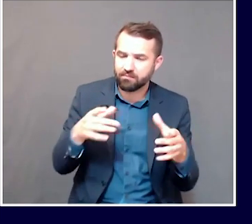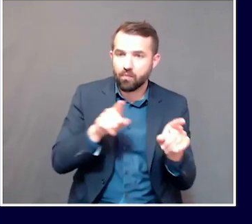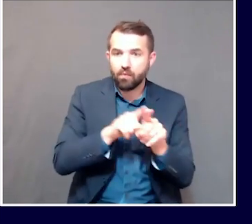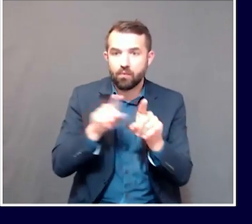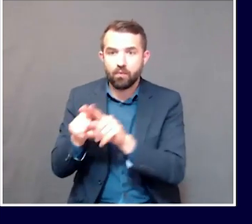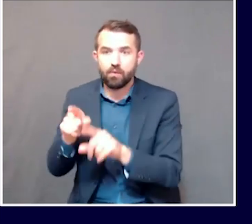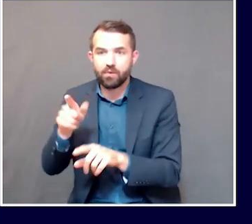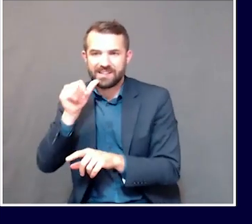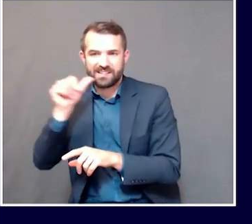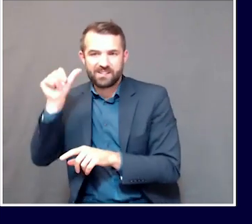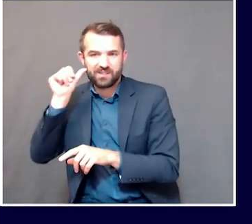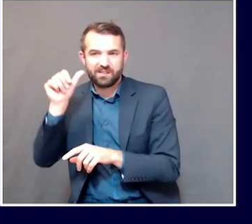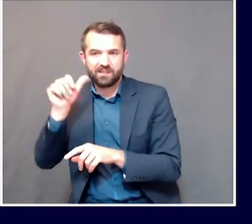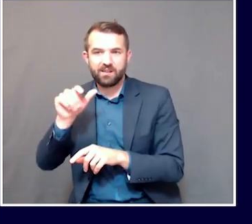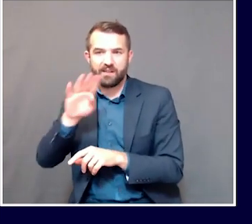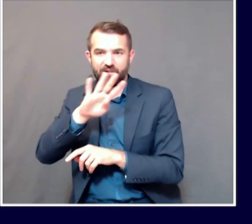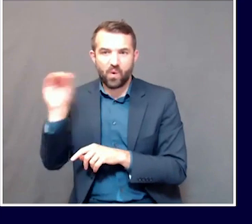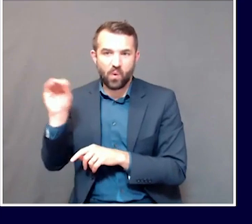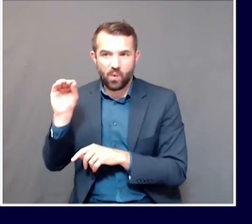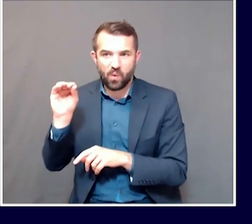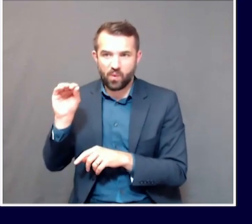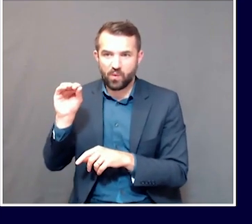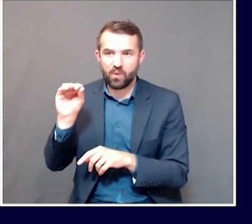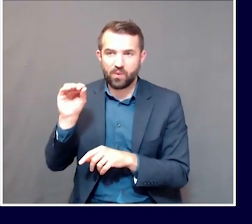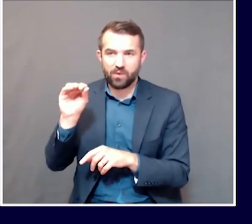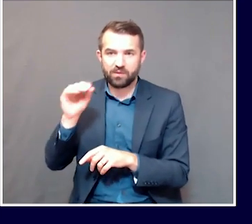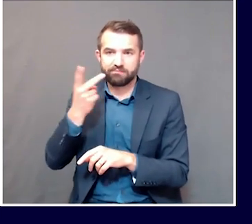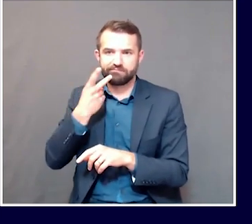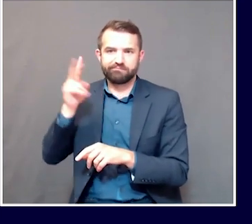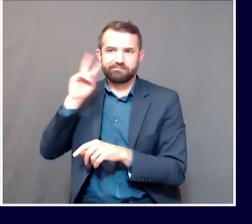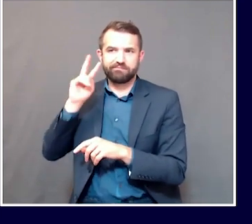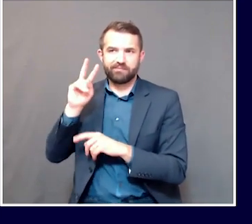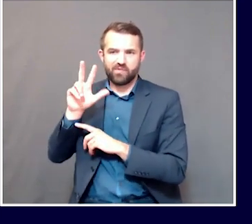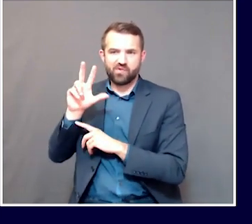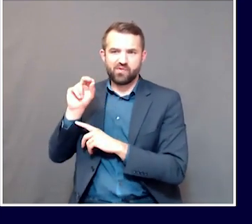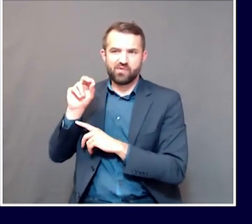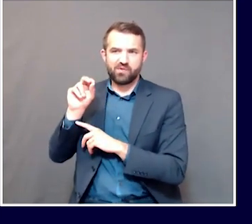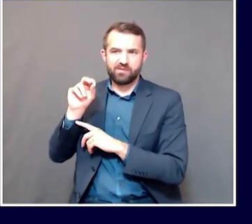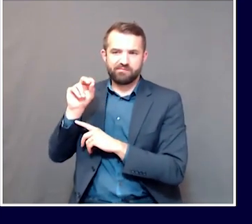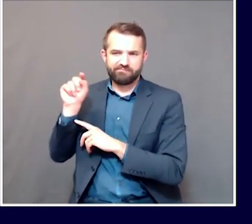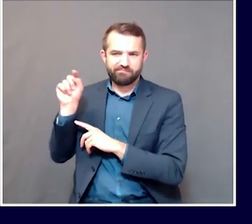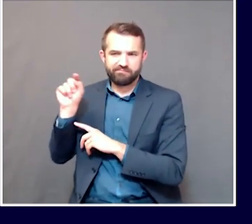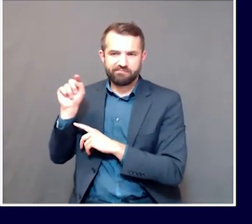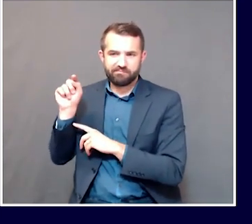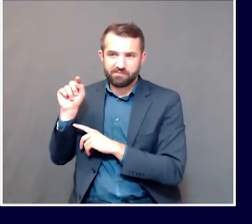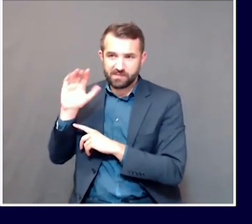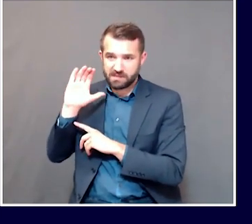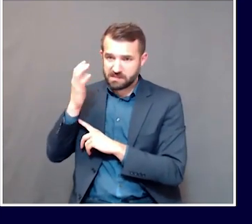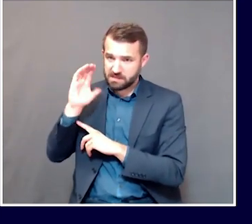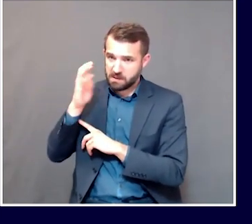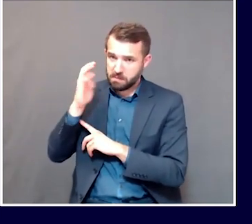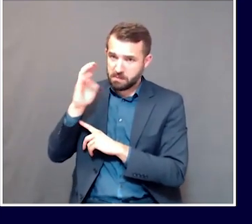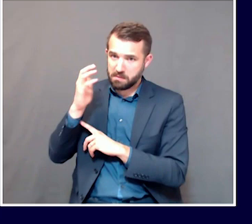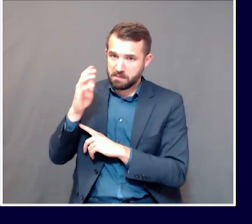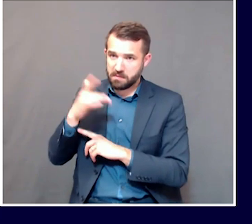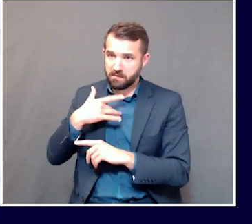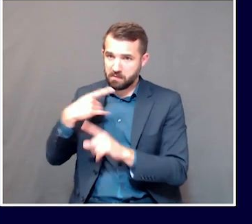40 in the last 24 hours, and before that it was 30-something. So those numbers seem rather encouraging.